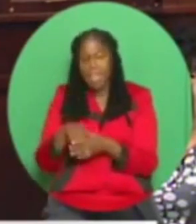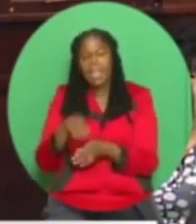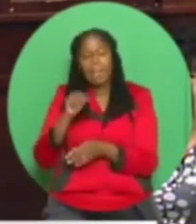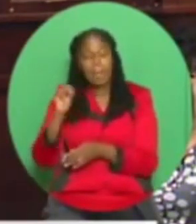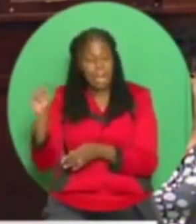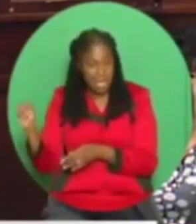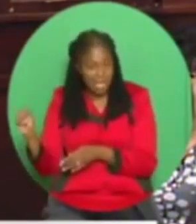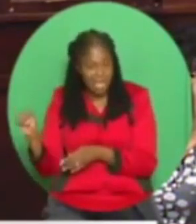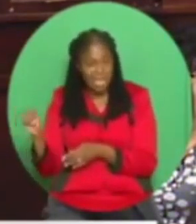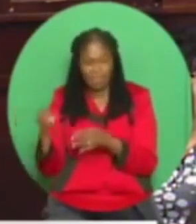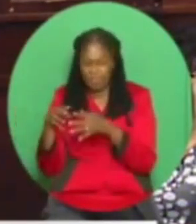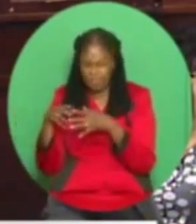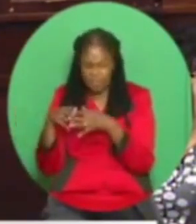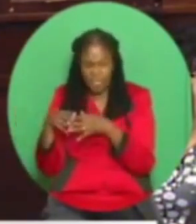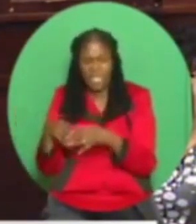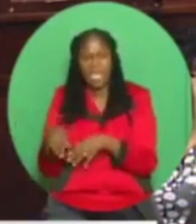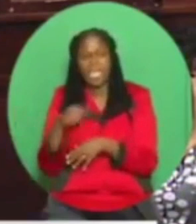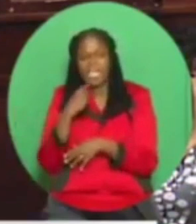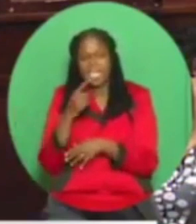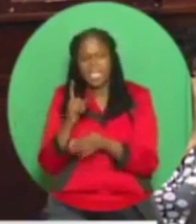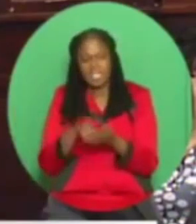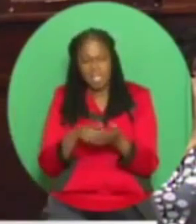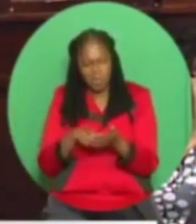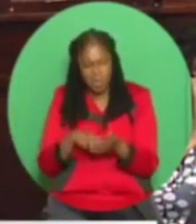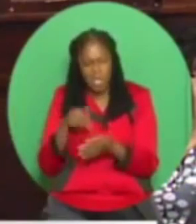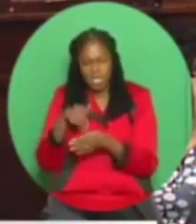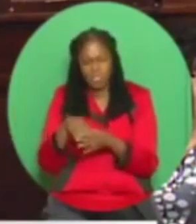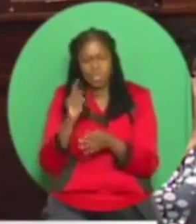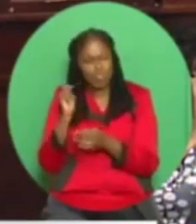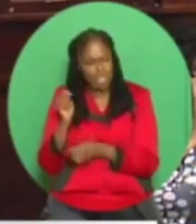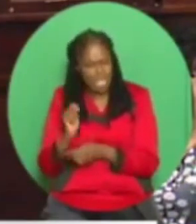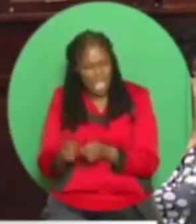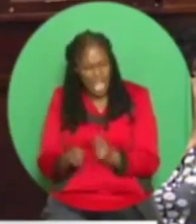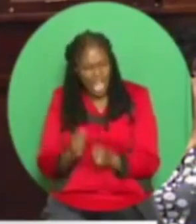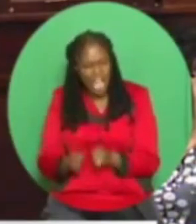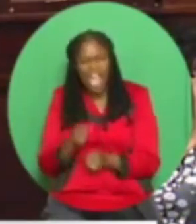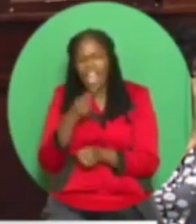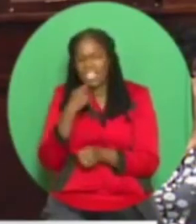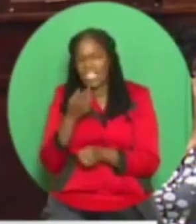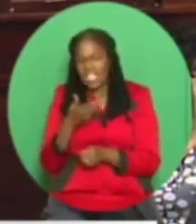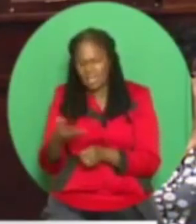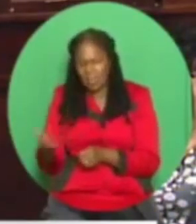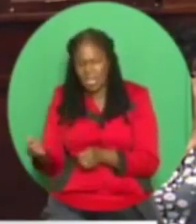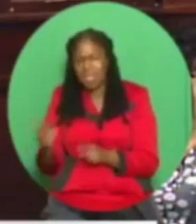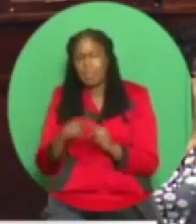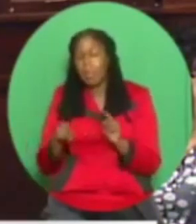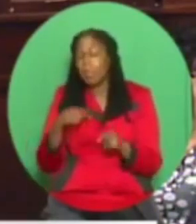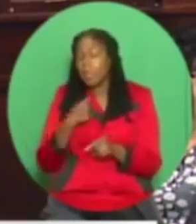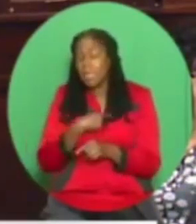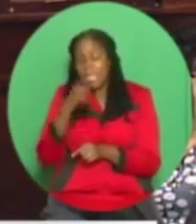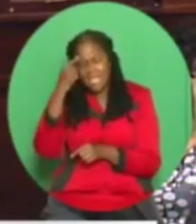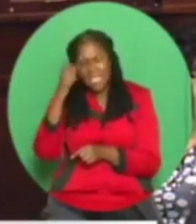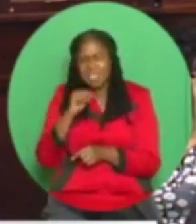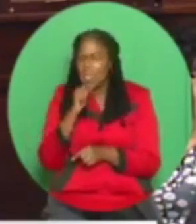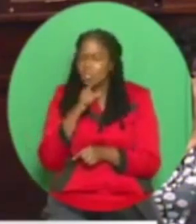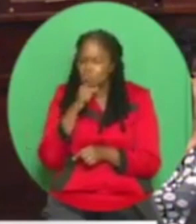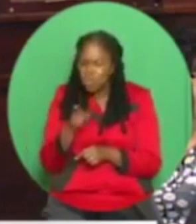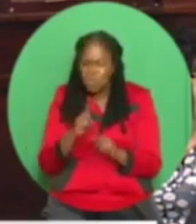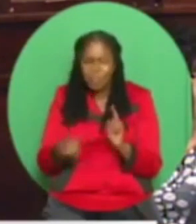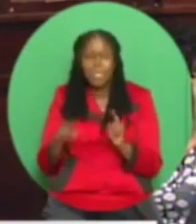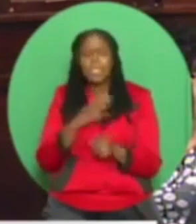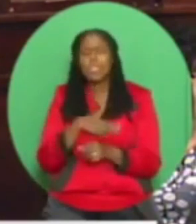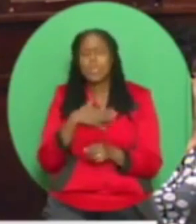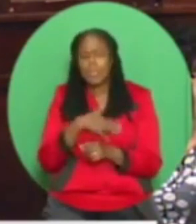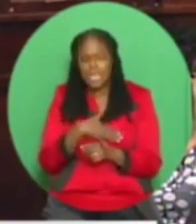this matter. We think he's not telling the truth, but could you just confirm that this is not true? Through the mechanism of the Attorney General's office